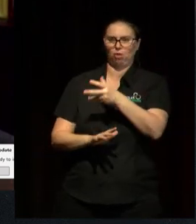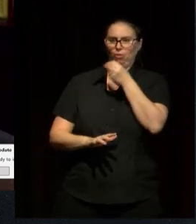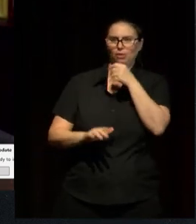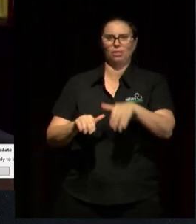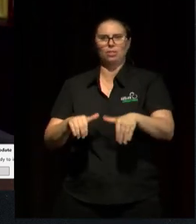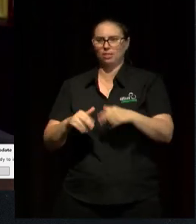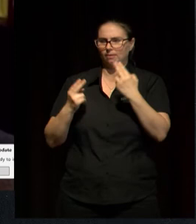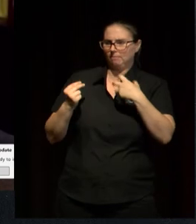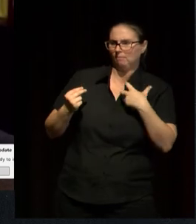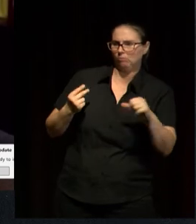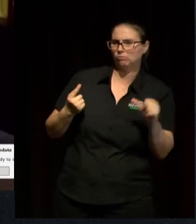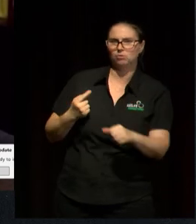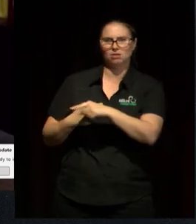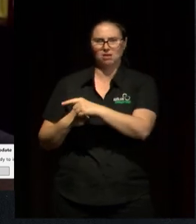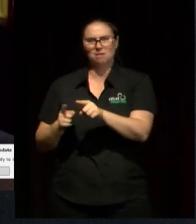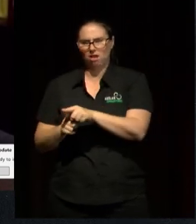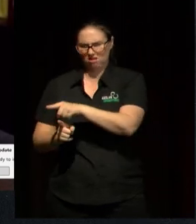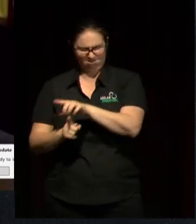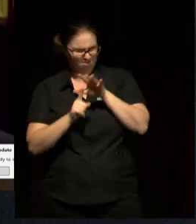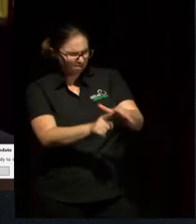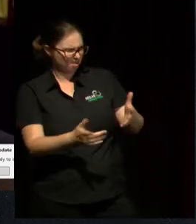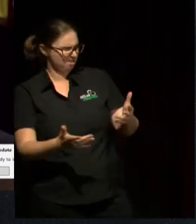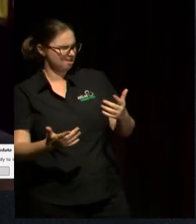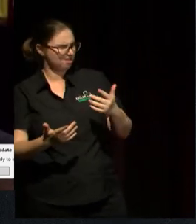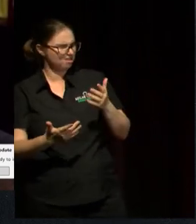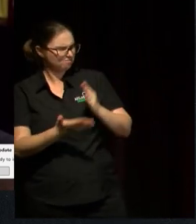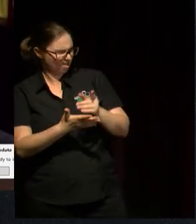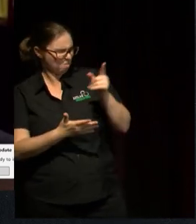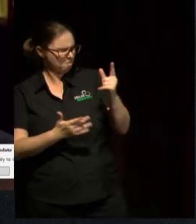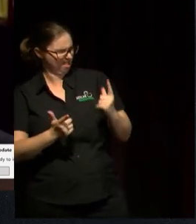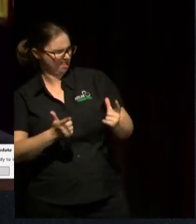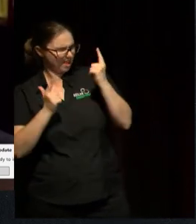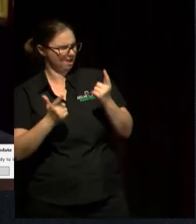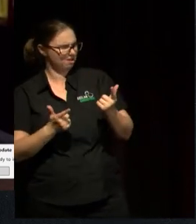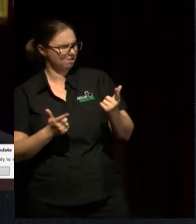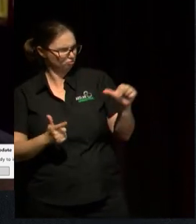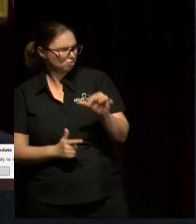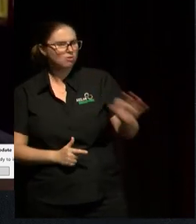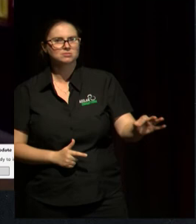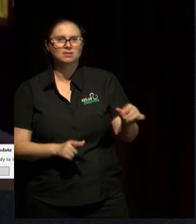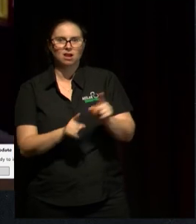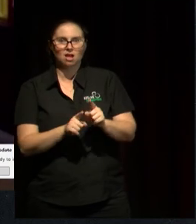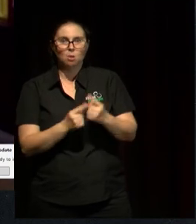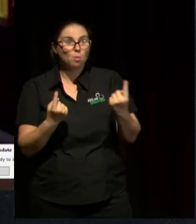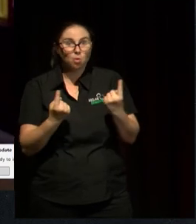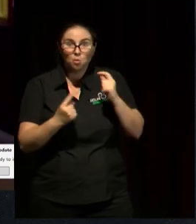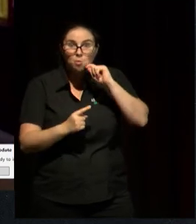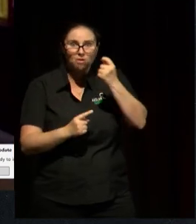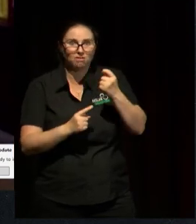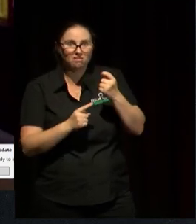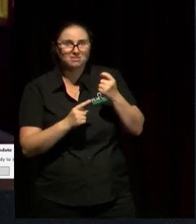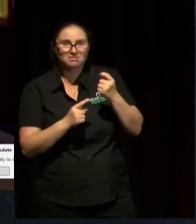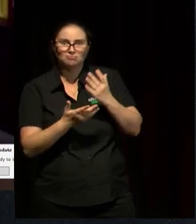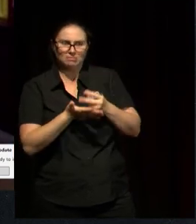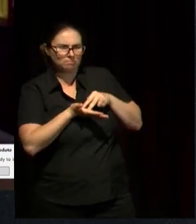standing there and saying, how dare you to the world leaders? I mean, you know, who does that? You know, Greta does it. That's brilliant.